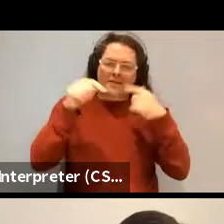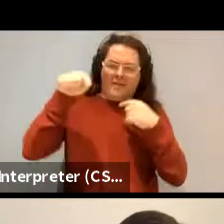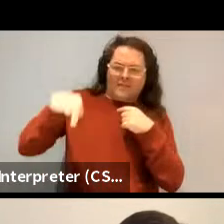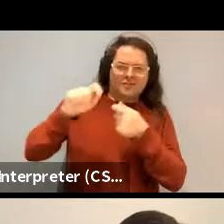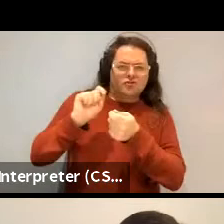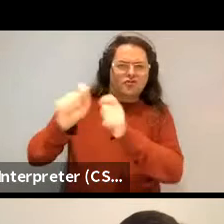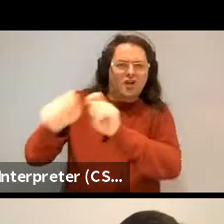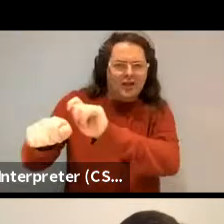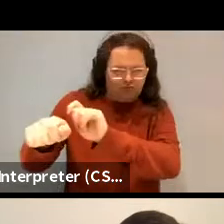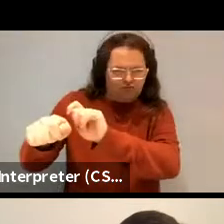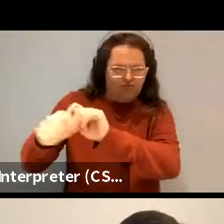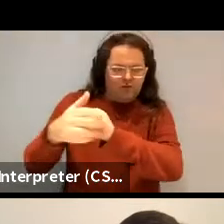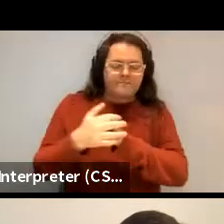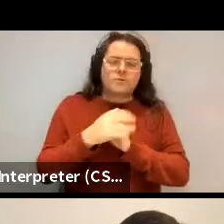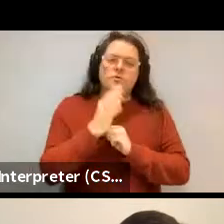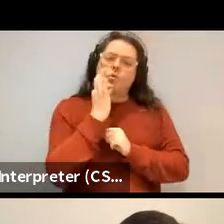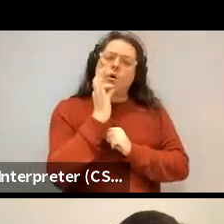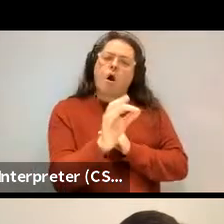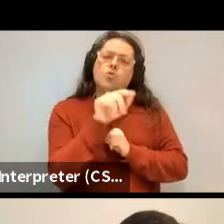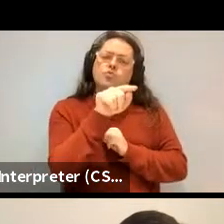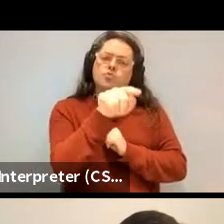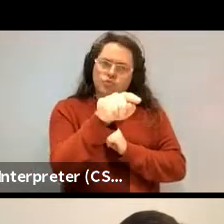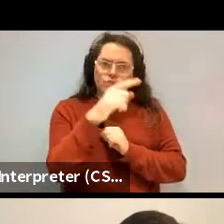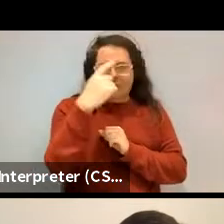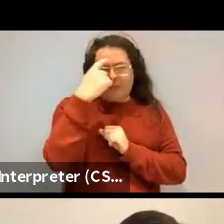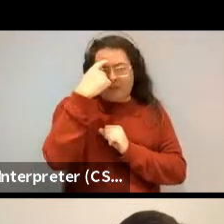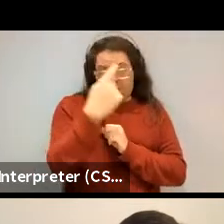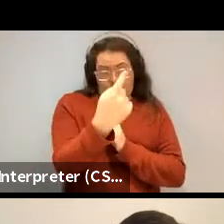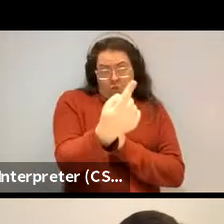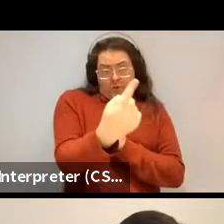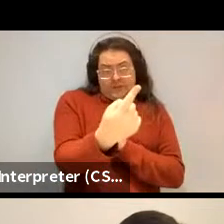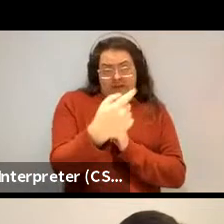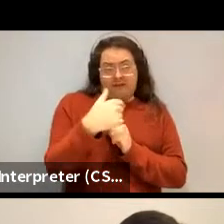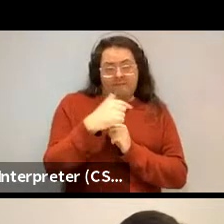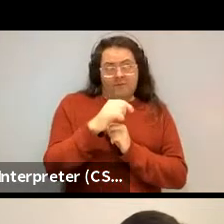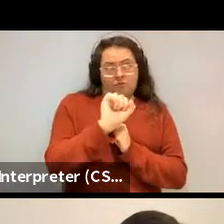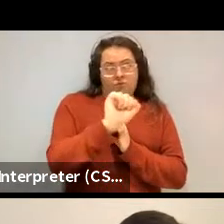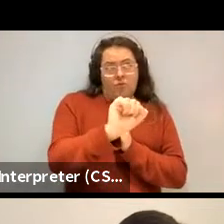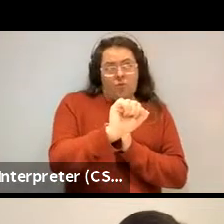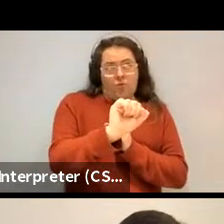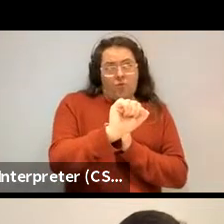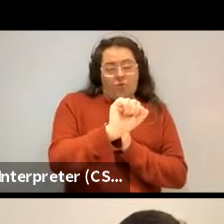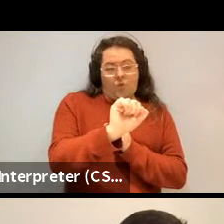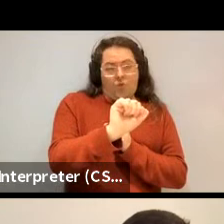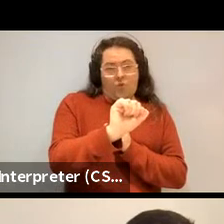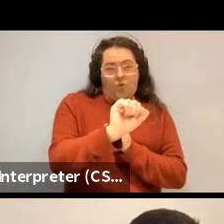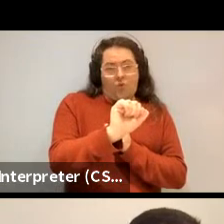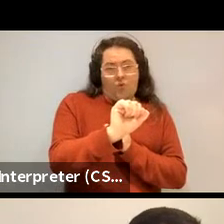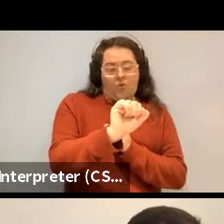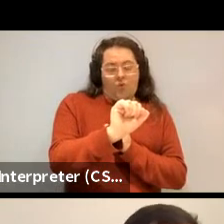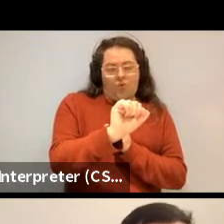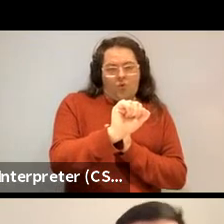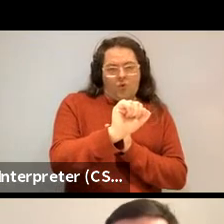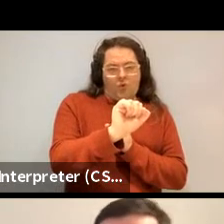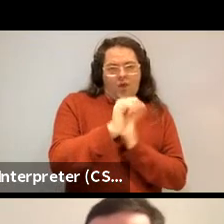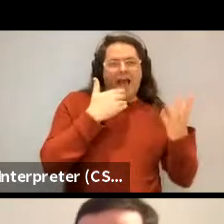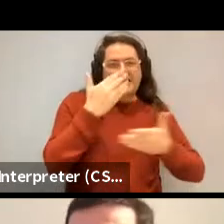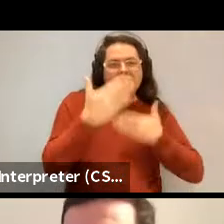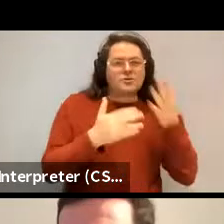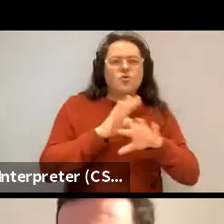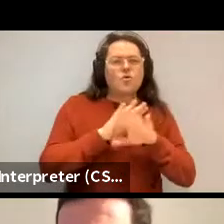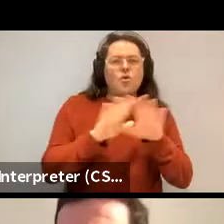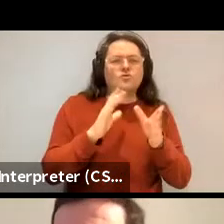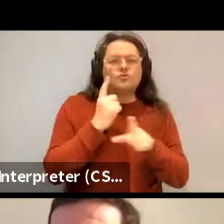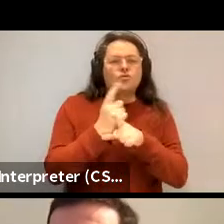But would you agree that what you are saying does not really explain the cross-linguistic trend